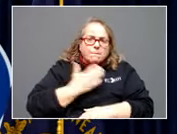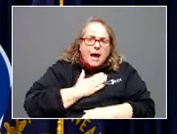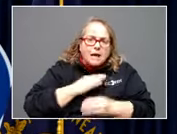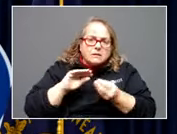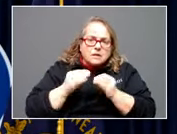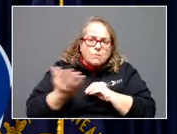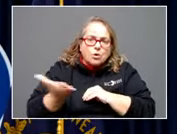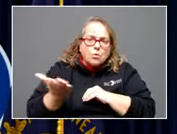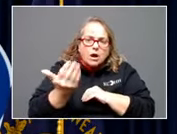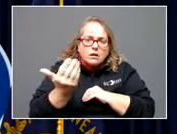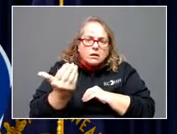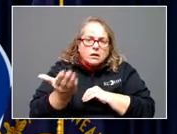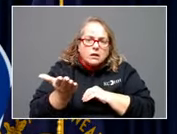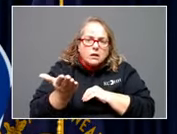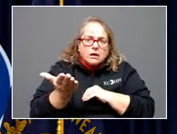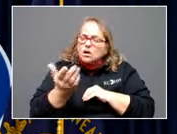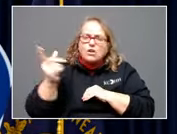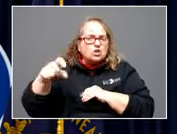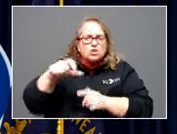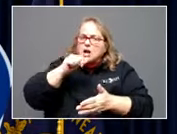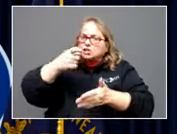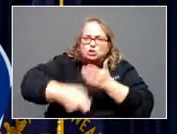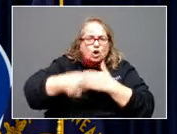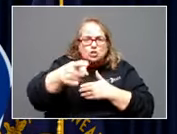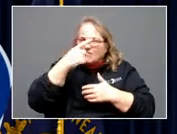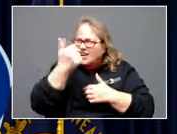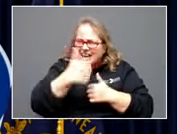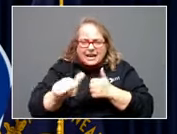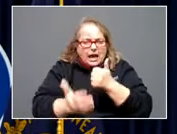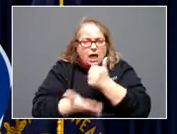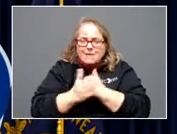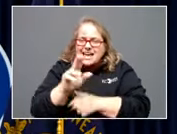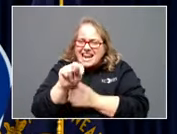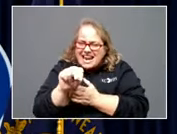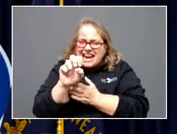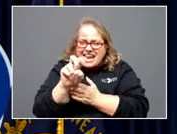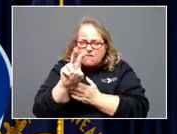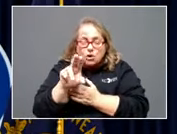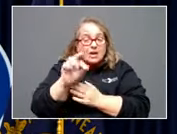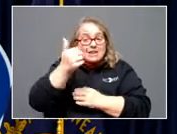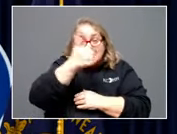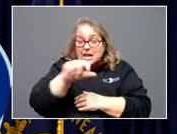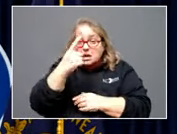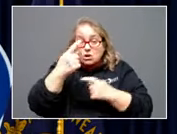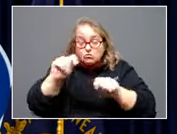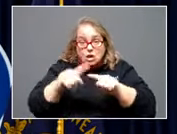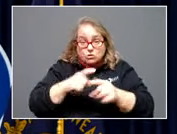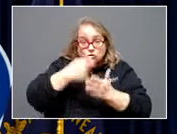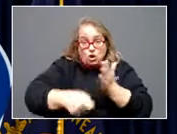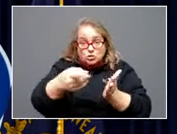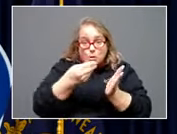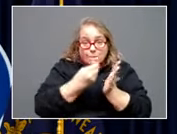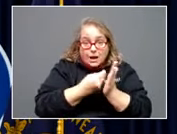never charge you for assistance. This goes back to my AG days. If anybody is trying to charge you on the spot for